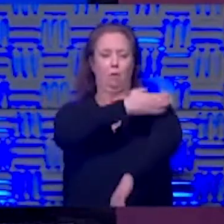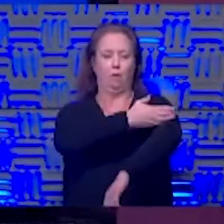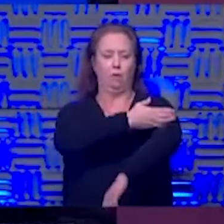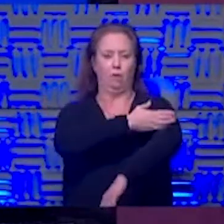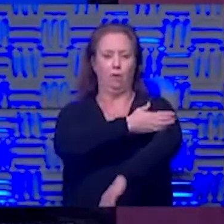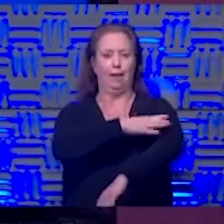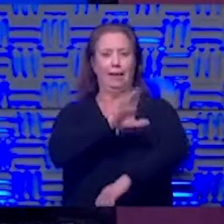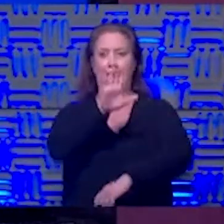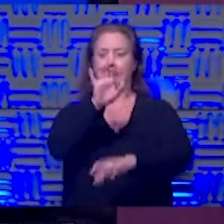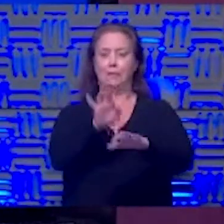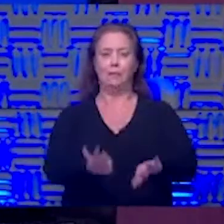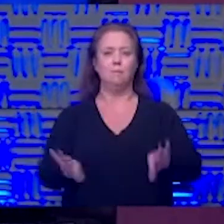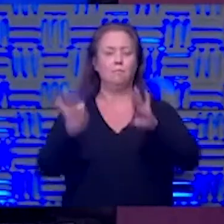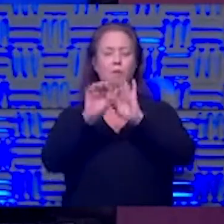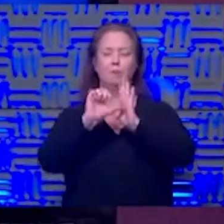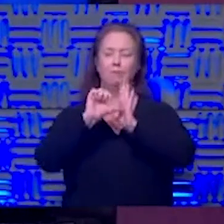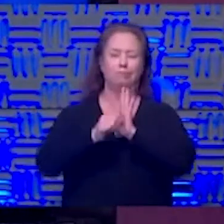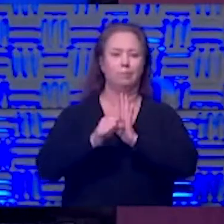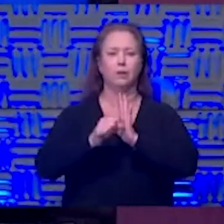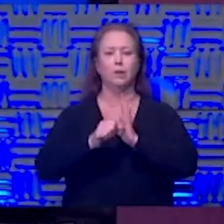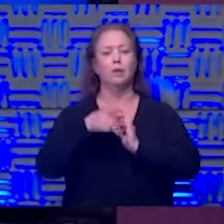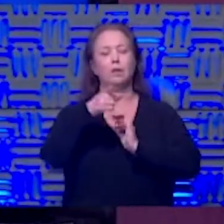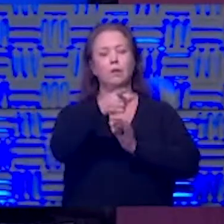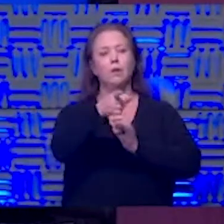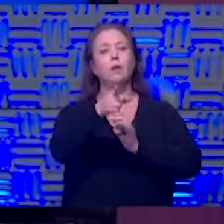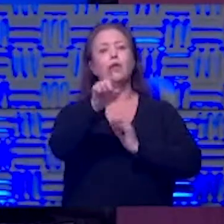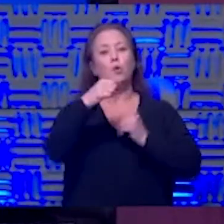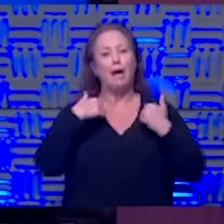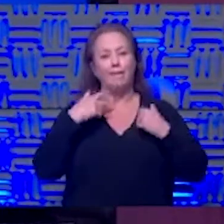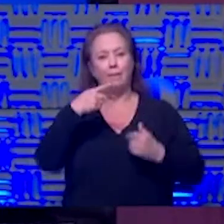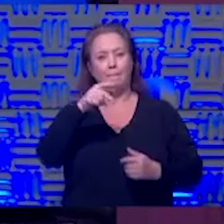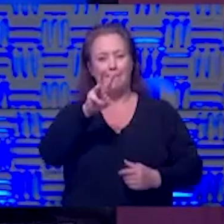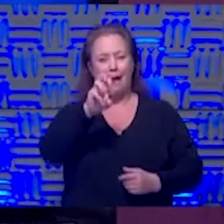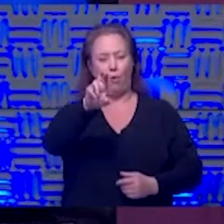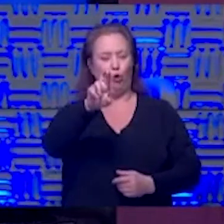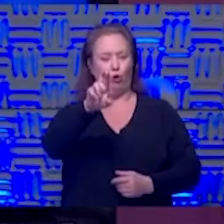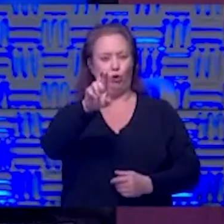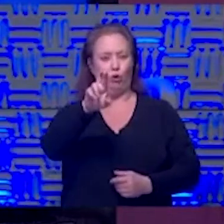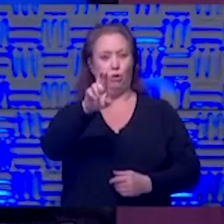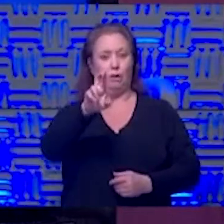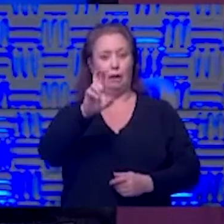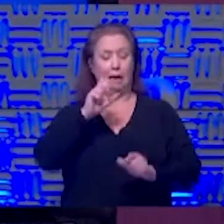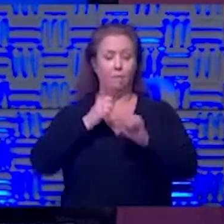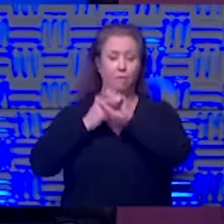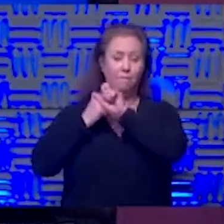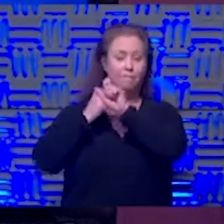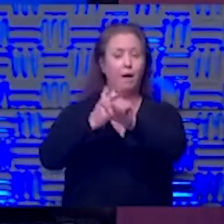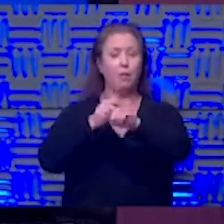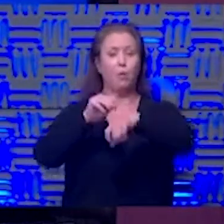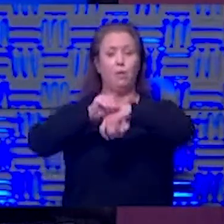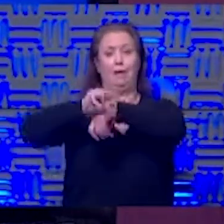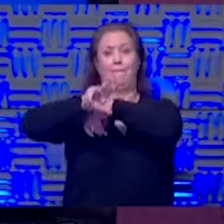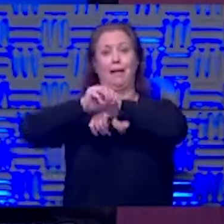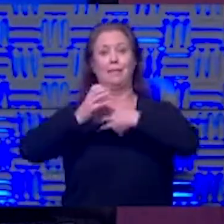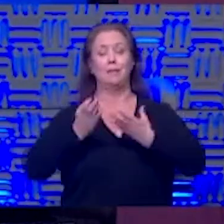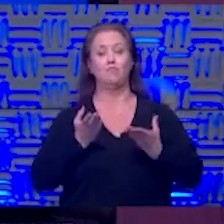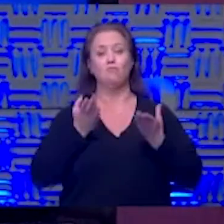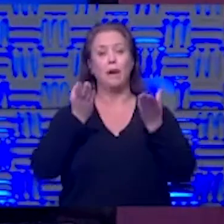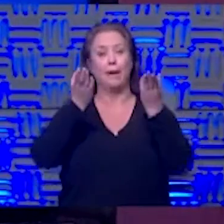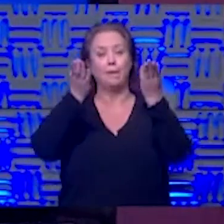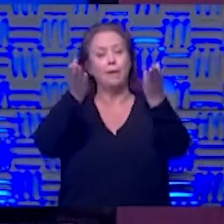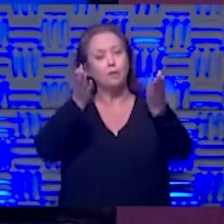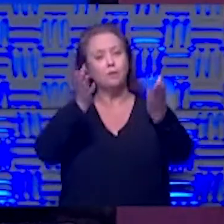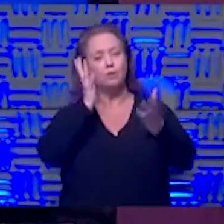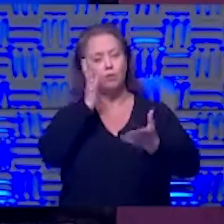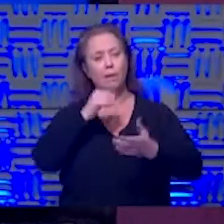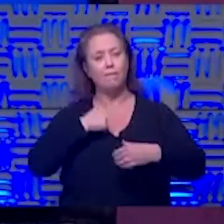that's the remarkable part about this you do hold the power and if you'll follow the the the the recommendations you're going to